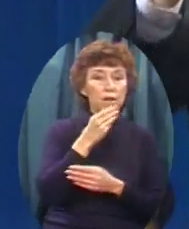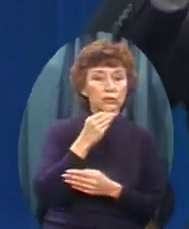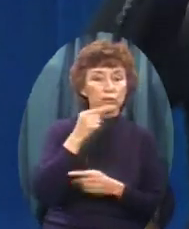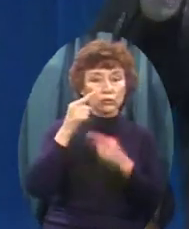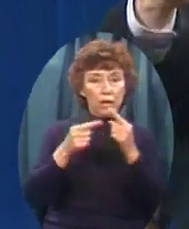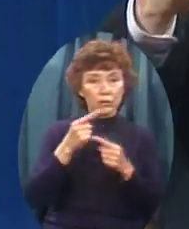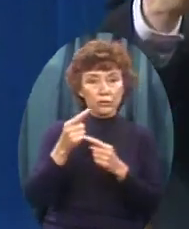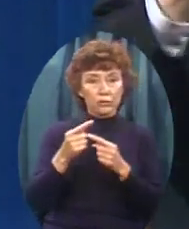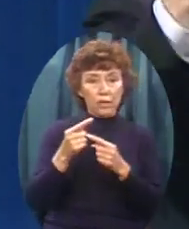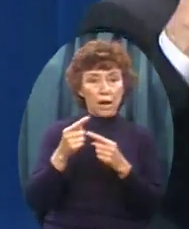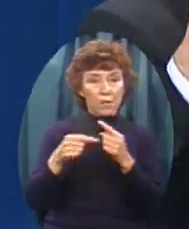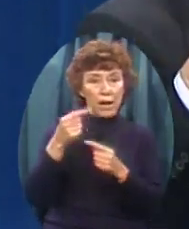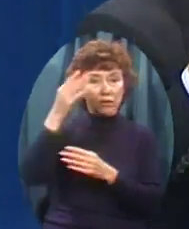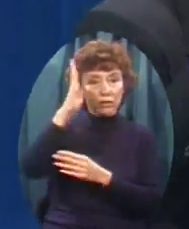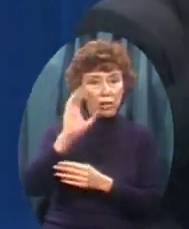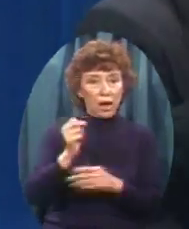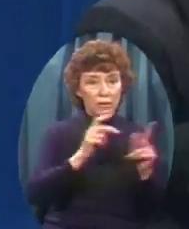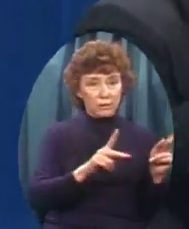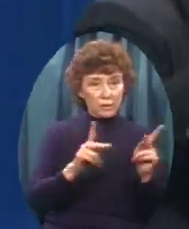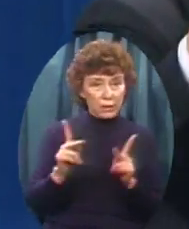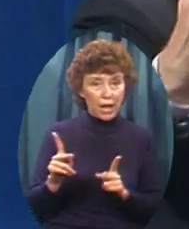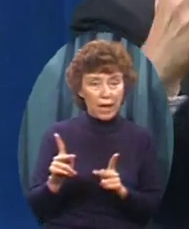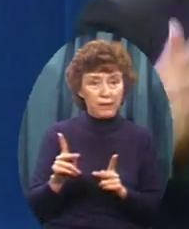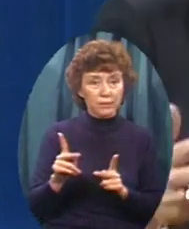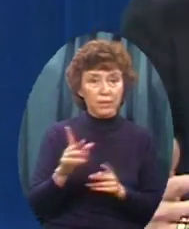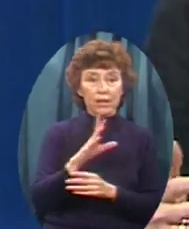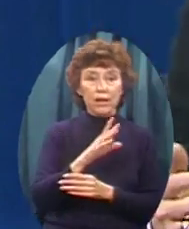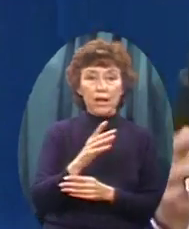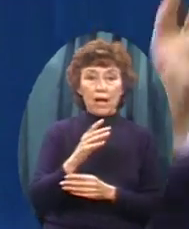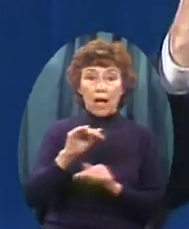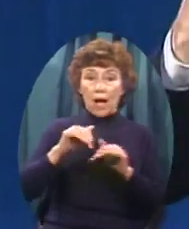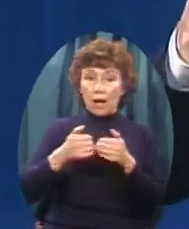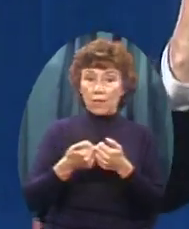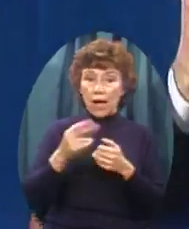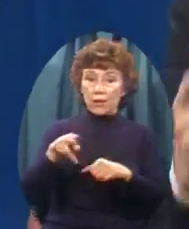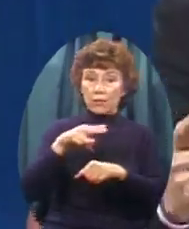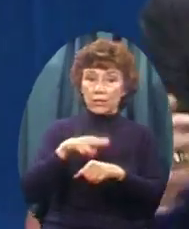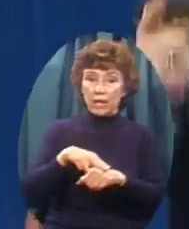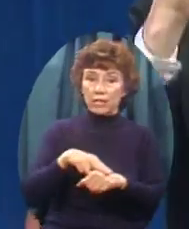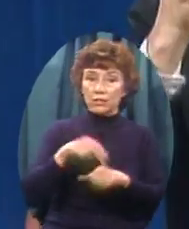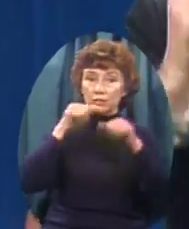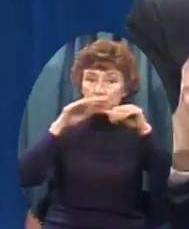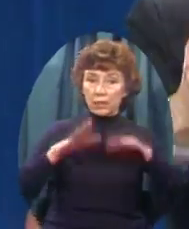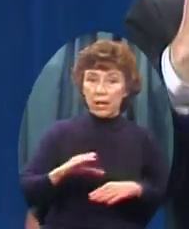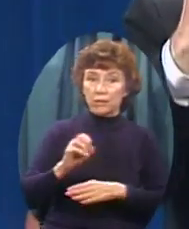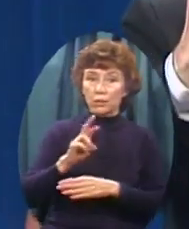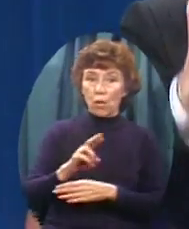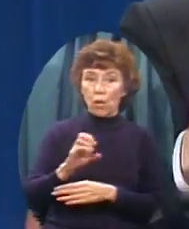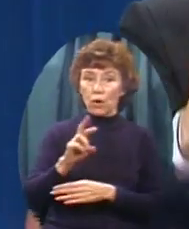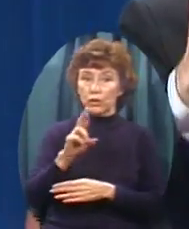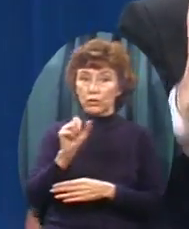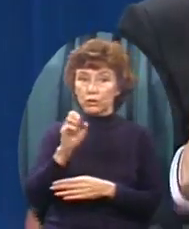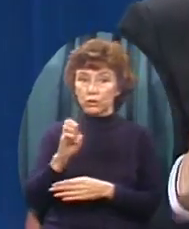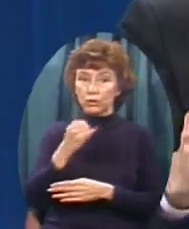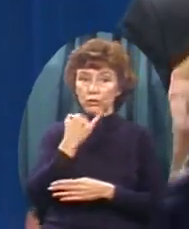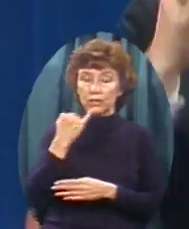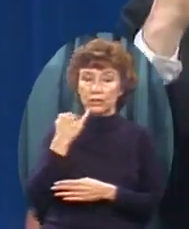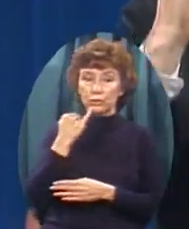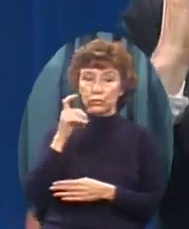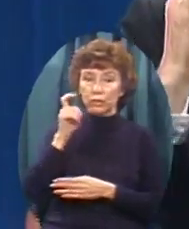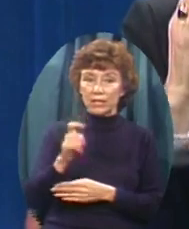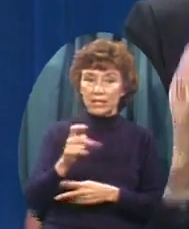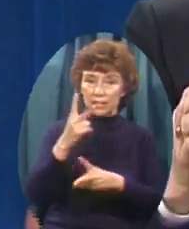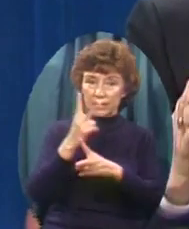In proportion To how those nations Bless or curse Israel Let's keep America On the side Of the covenant Of Abraham